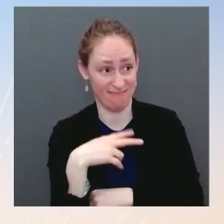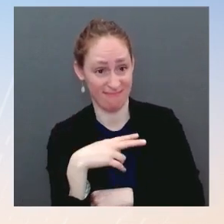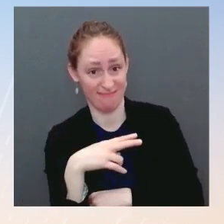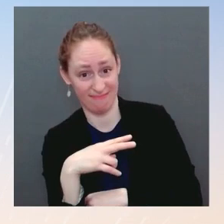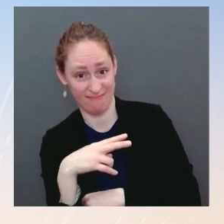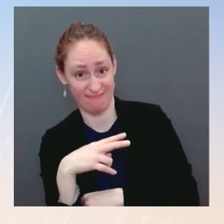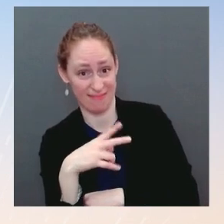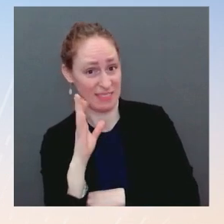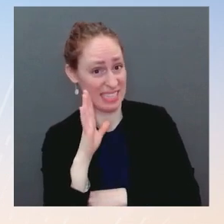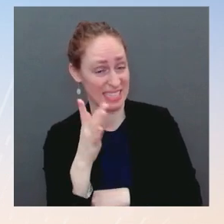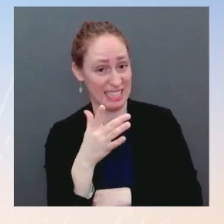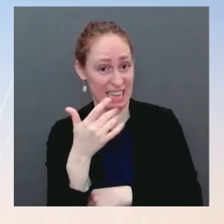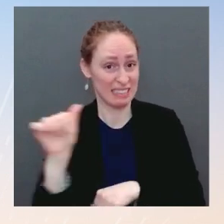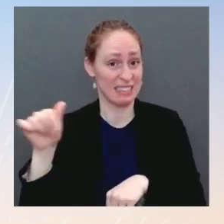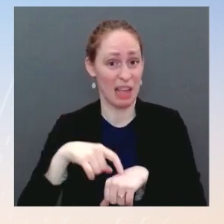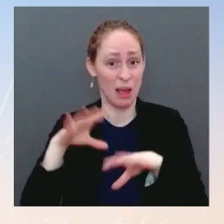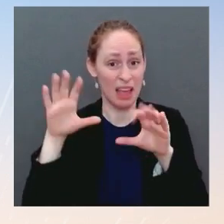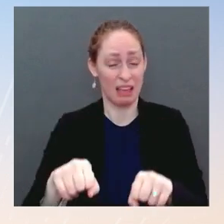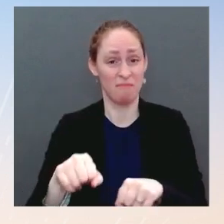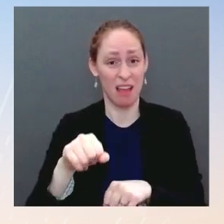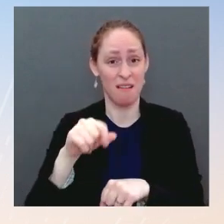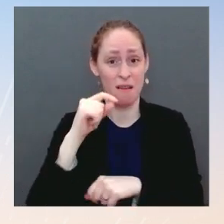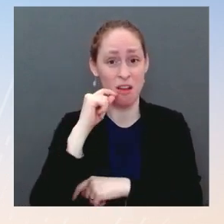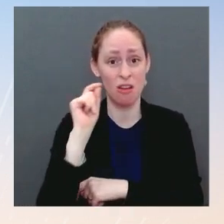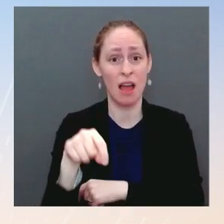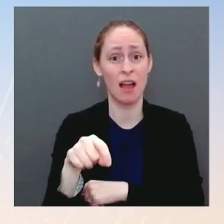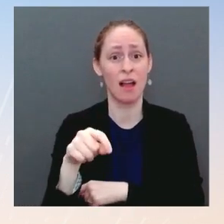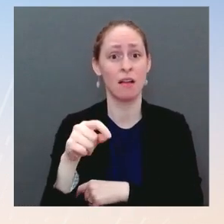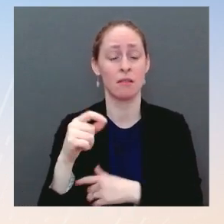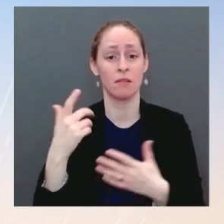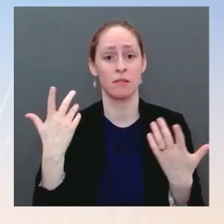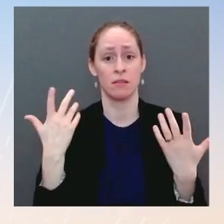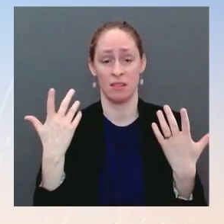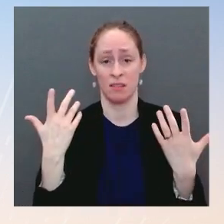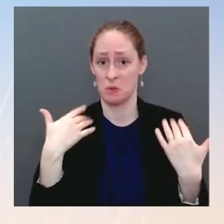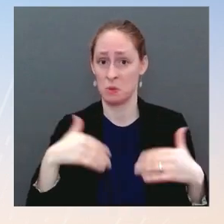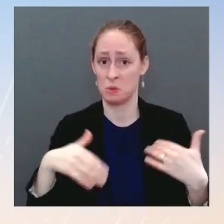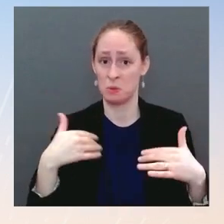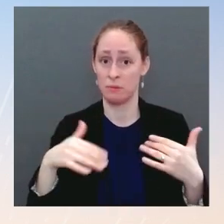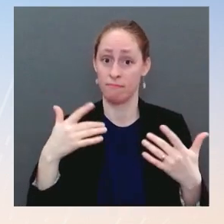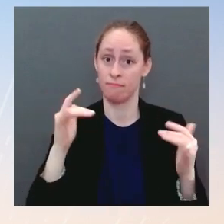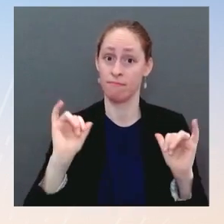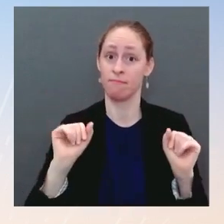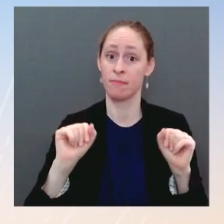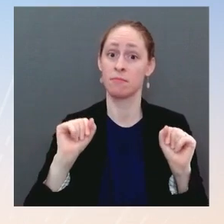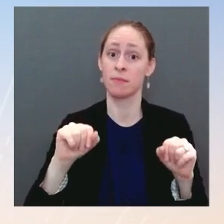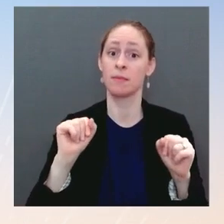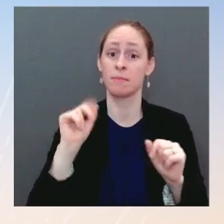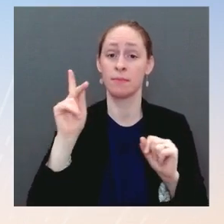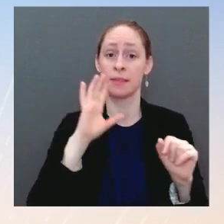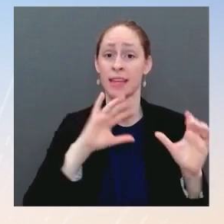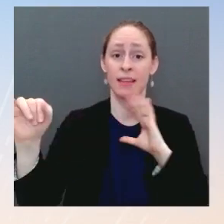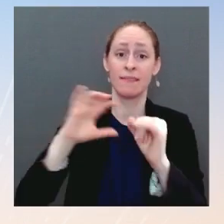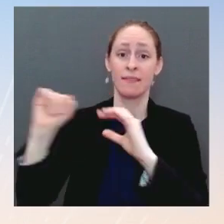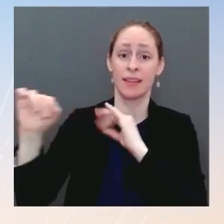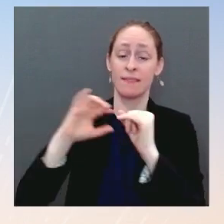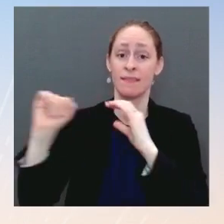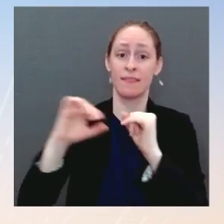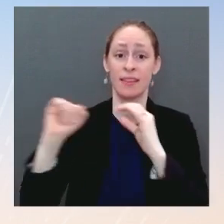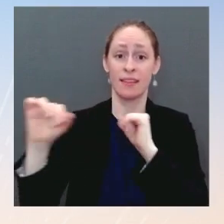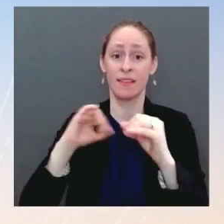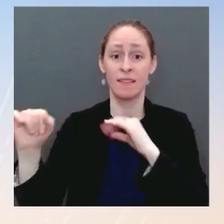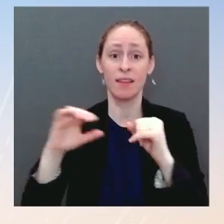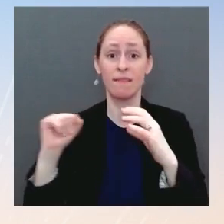this potential refugee crisis? Is the U.S. considering allowing Ukrainians to enter the country without a visa? Or is it even just material